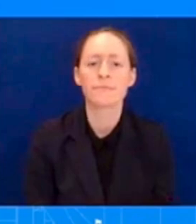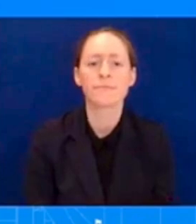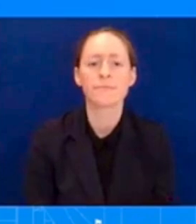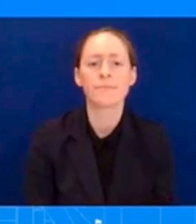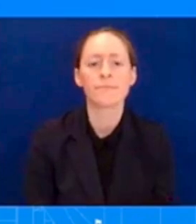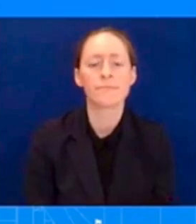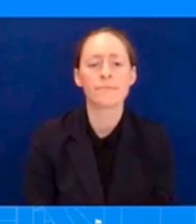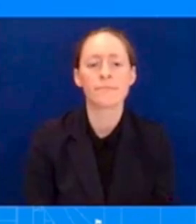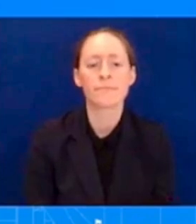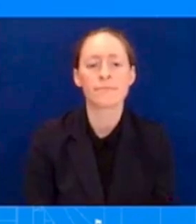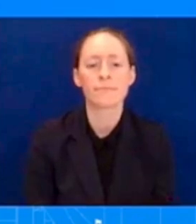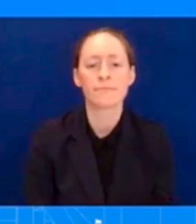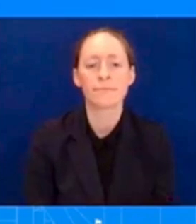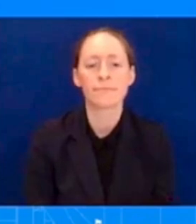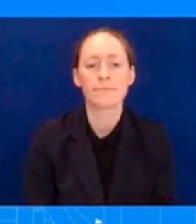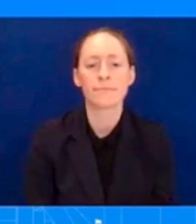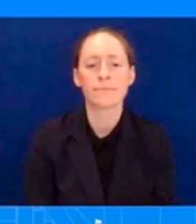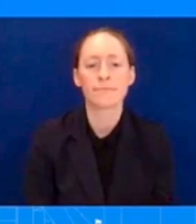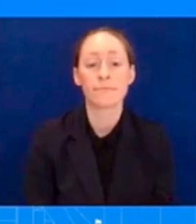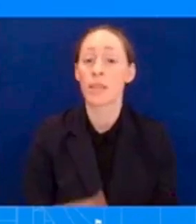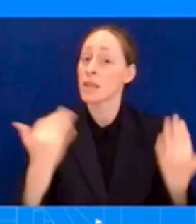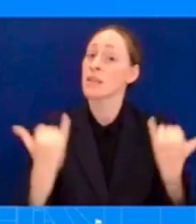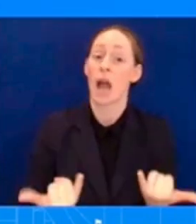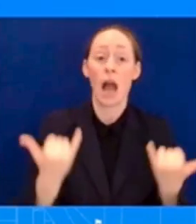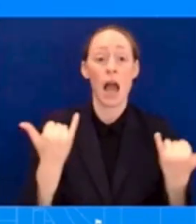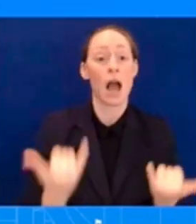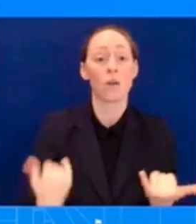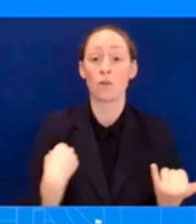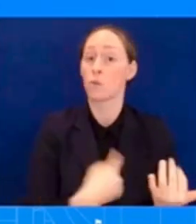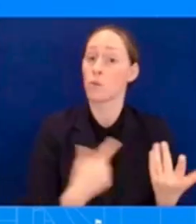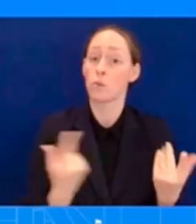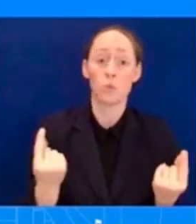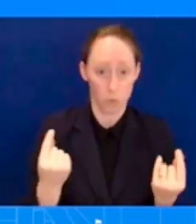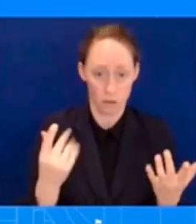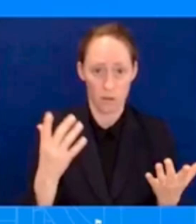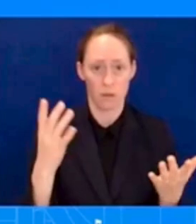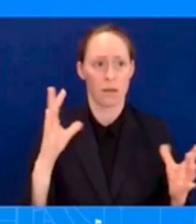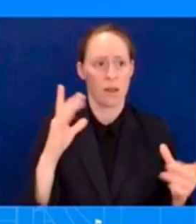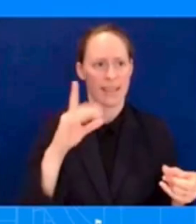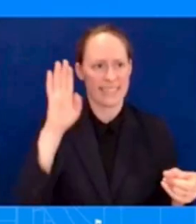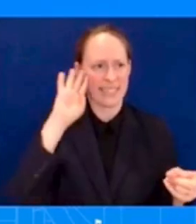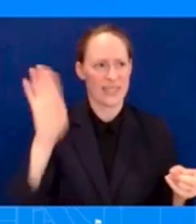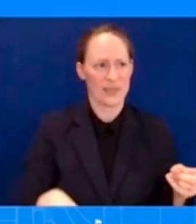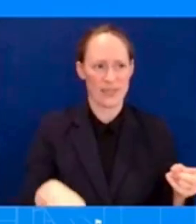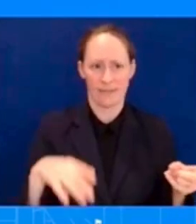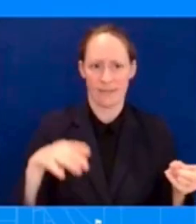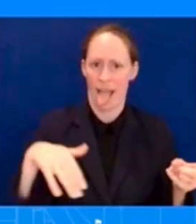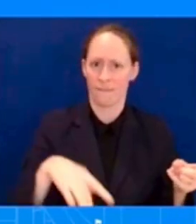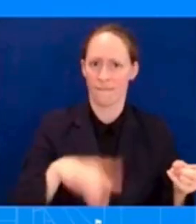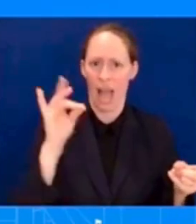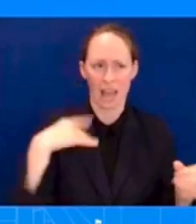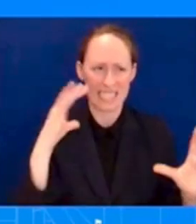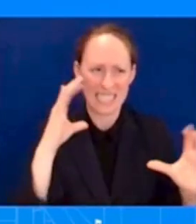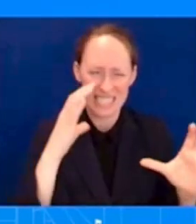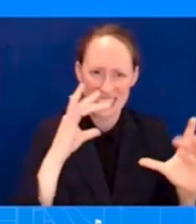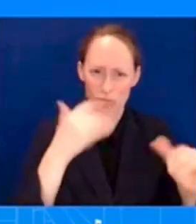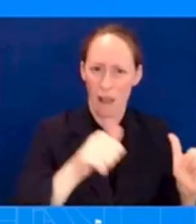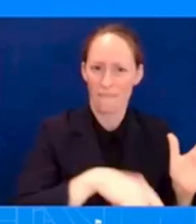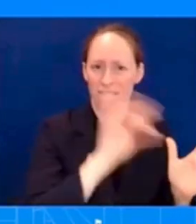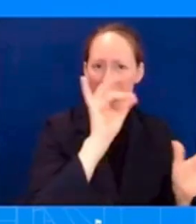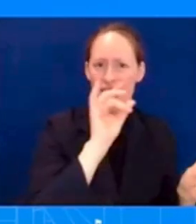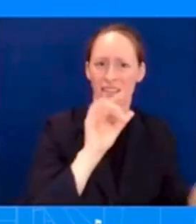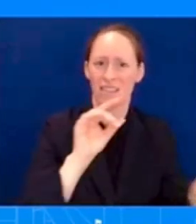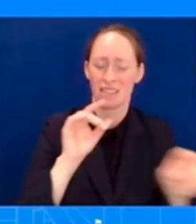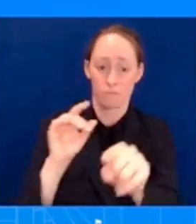unaccounted for and the president has given me the space to make sure i'm bringing in all of the appropriate federal personnel and resources